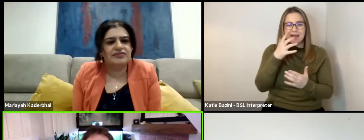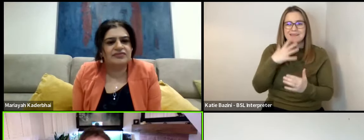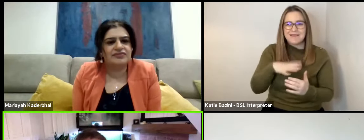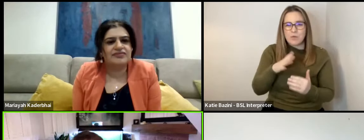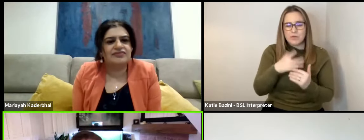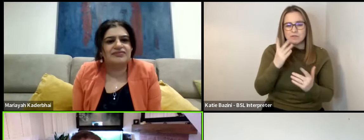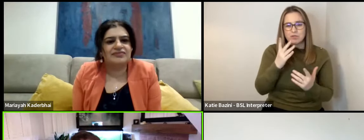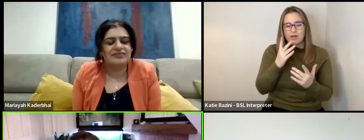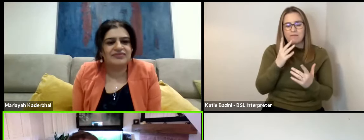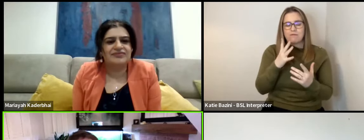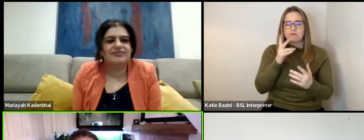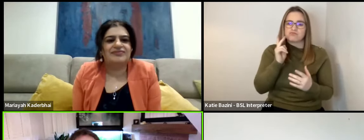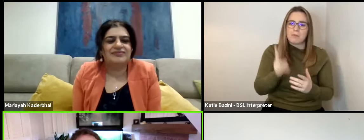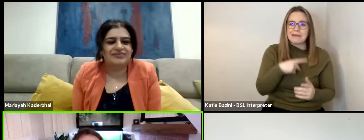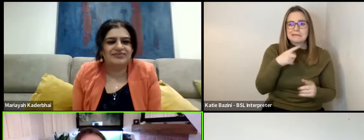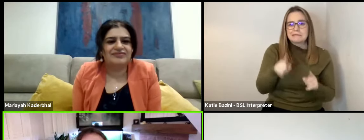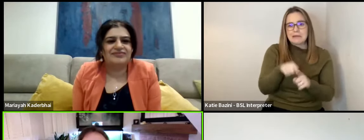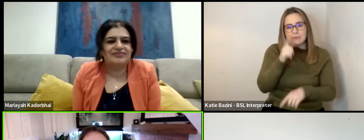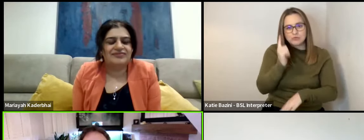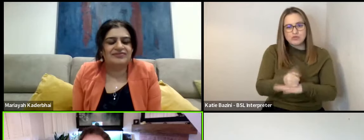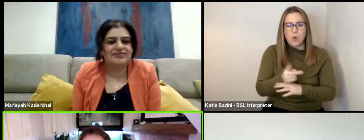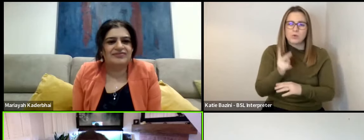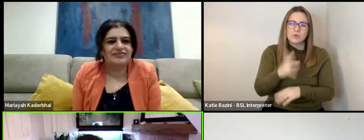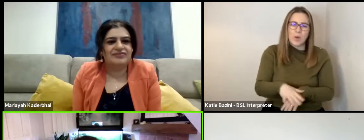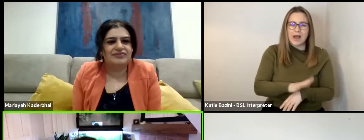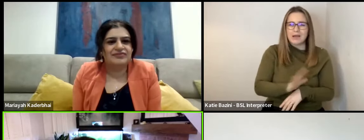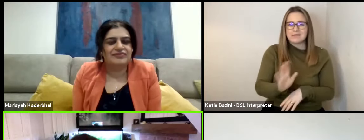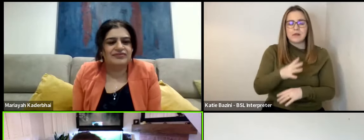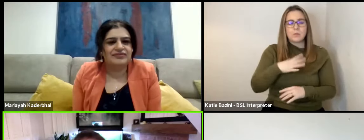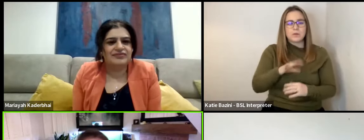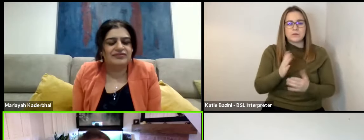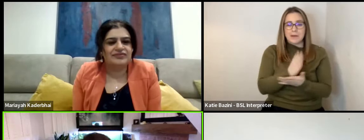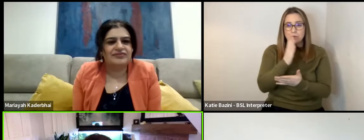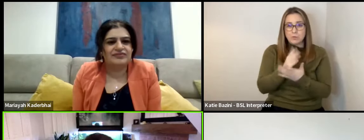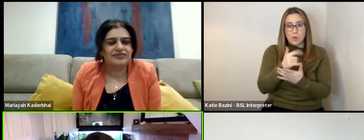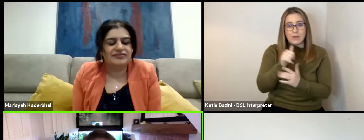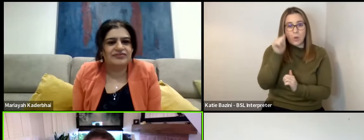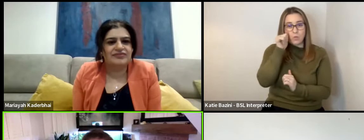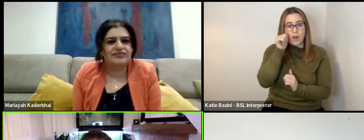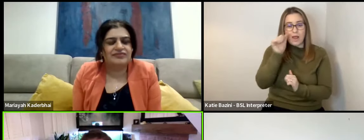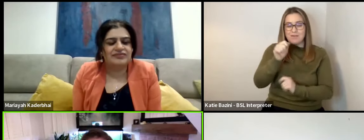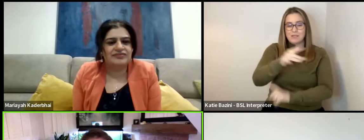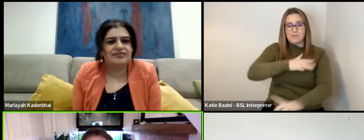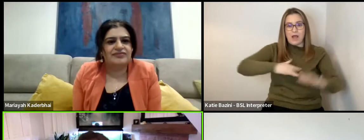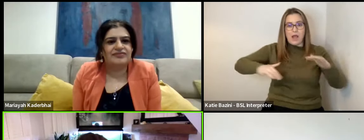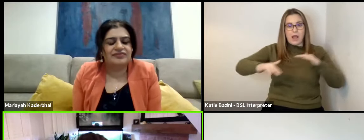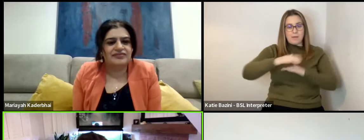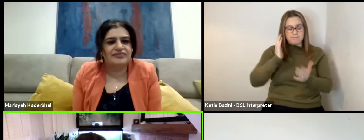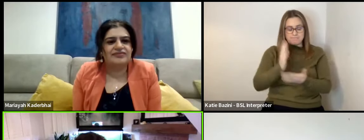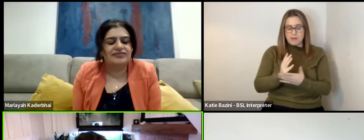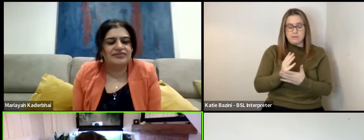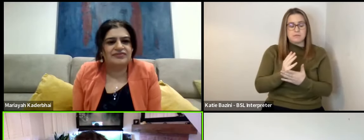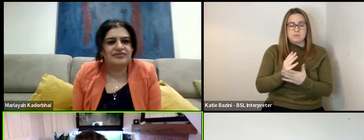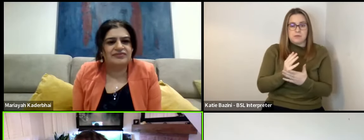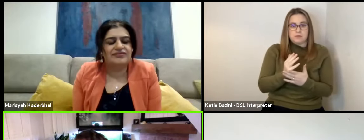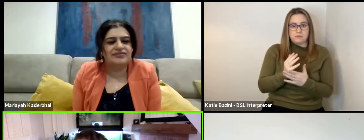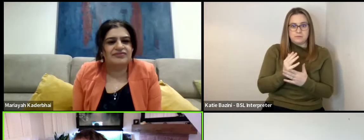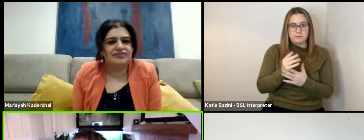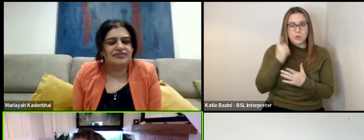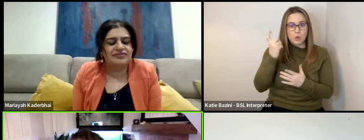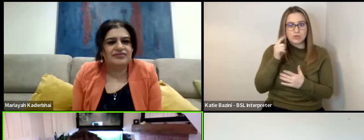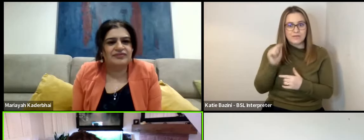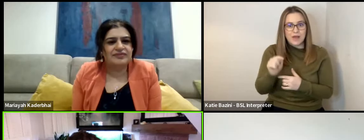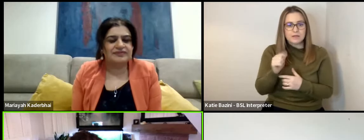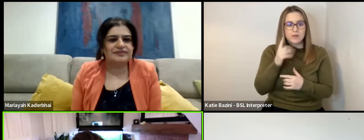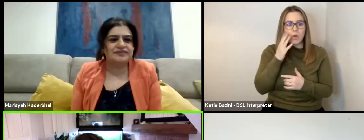the same kind of shot or rest in the same place twice. So he was completely aware of his surroundings and his environment. And then